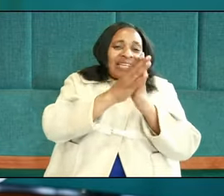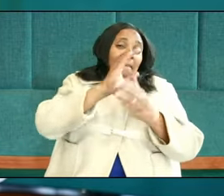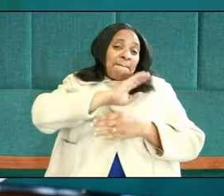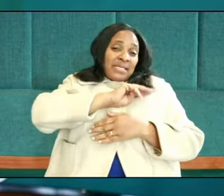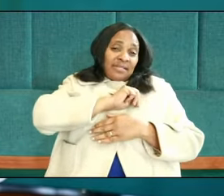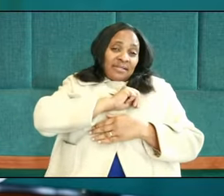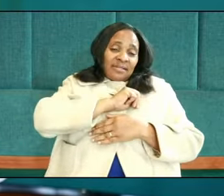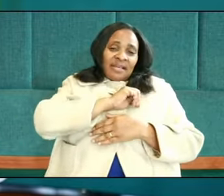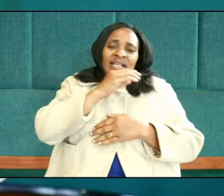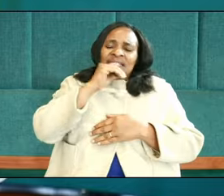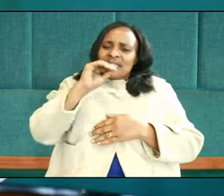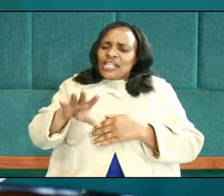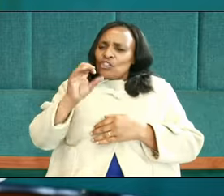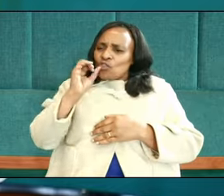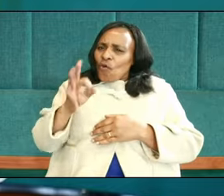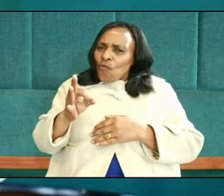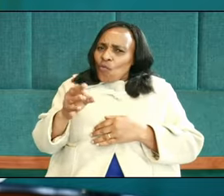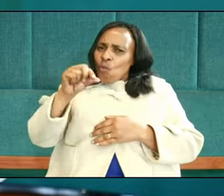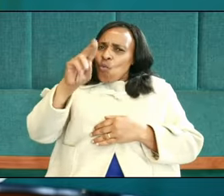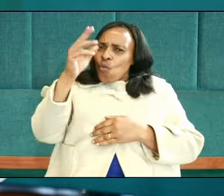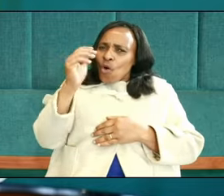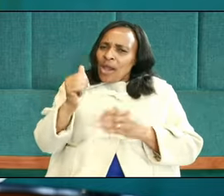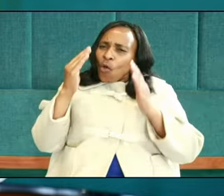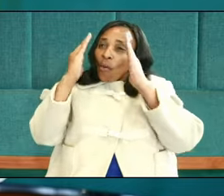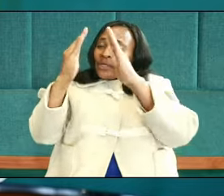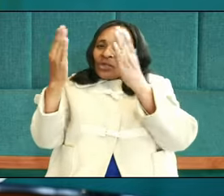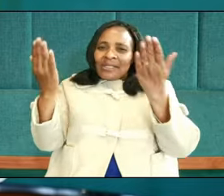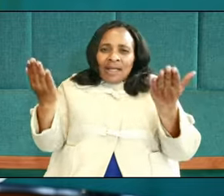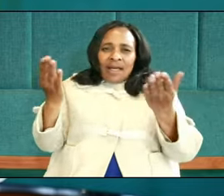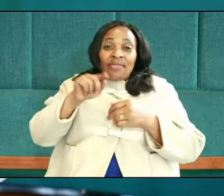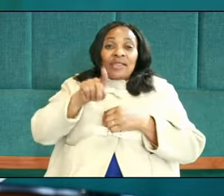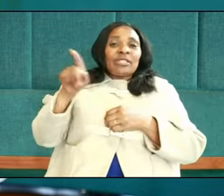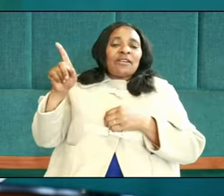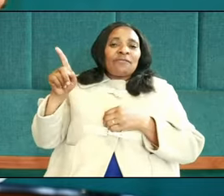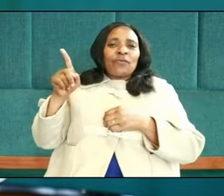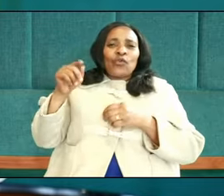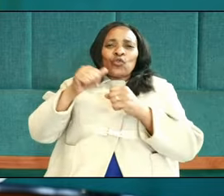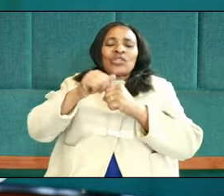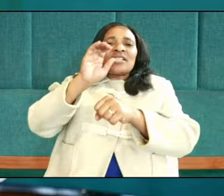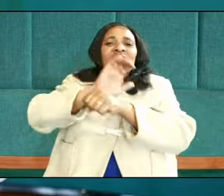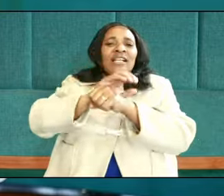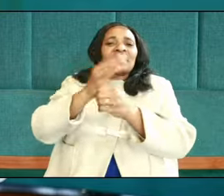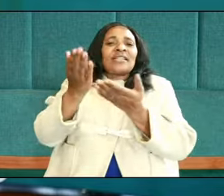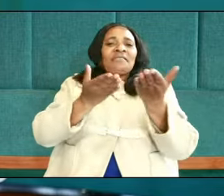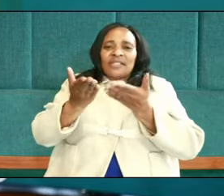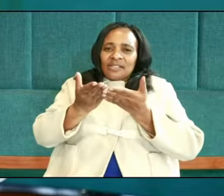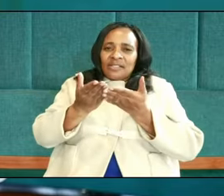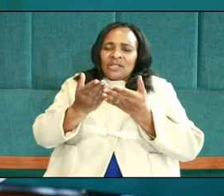of God, the sons of Korah committed themselves to sanctuary service. They were